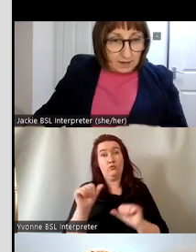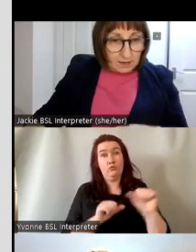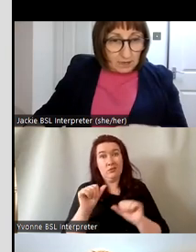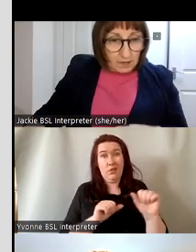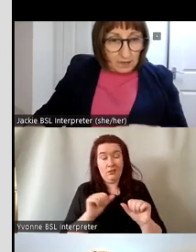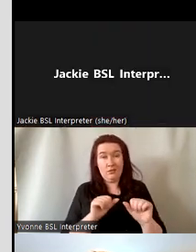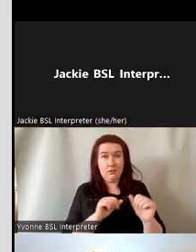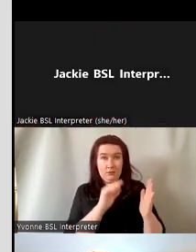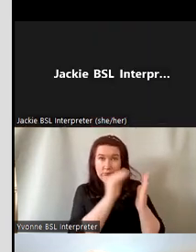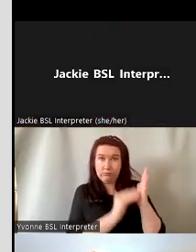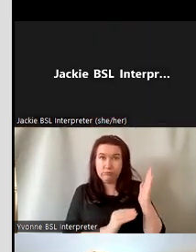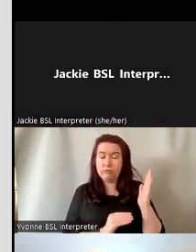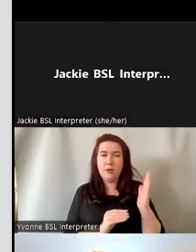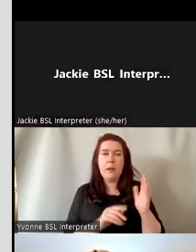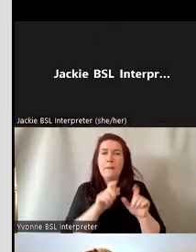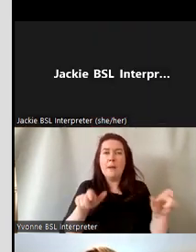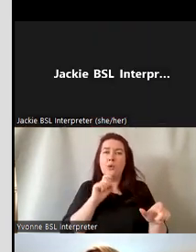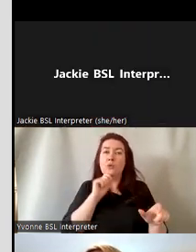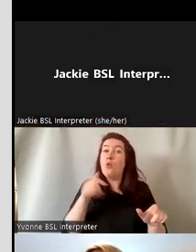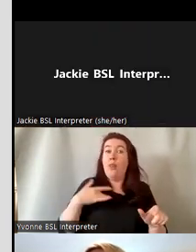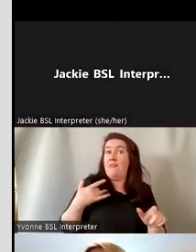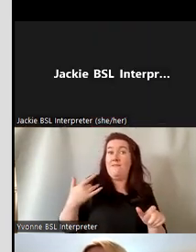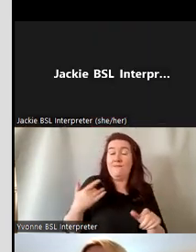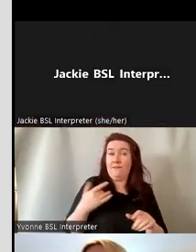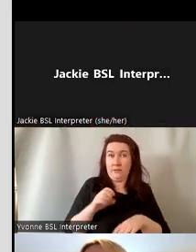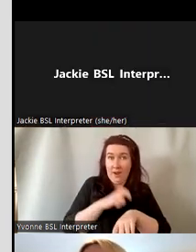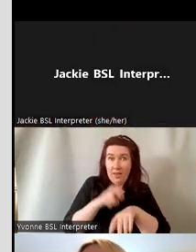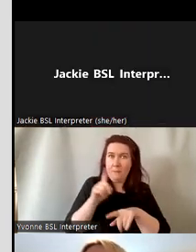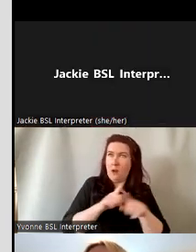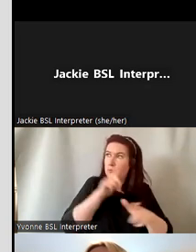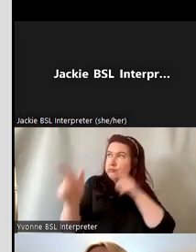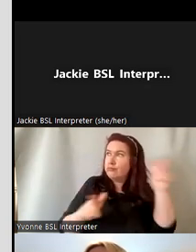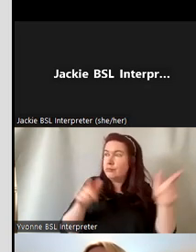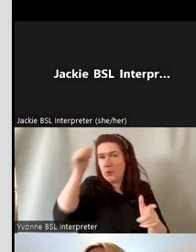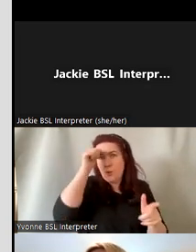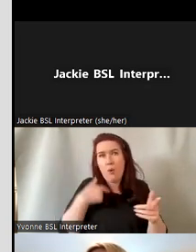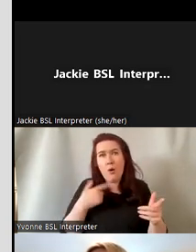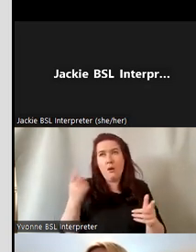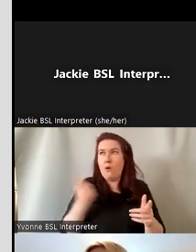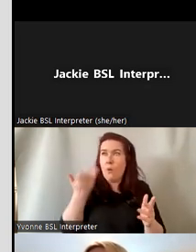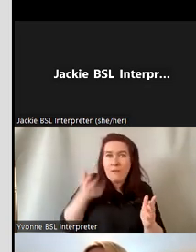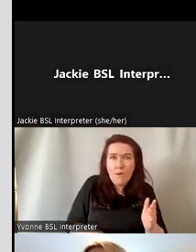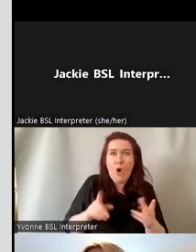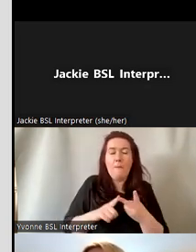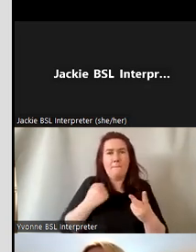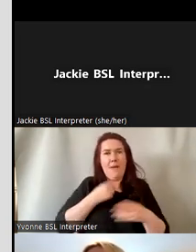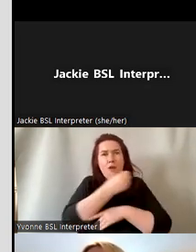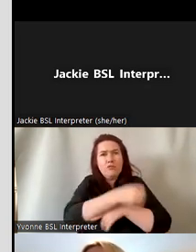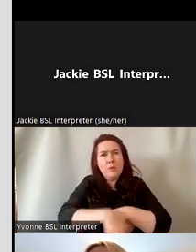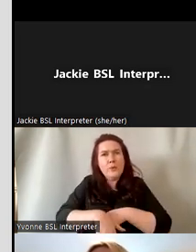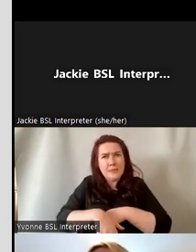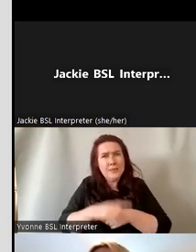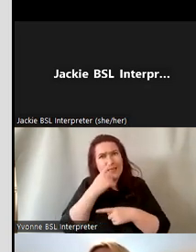have a better understanding of where their people came from and their roots so i suppose it's a project that um is